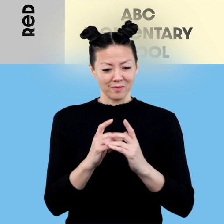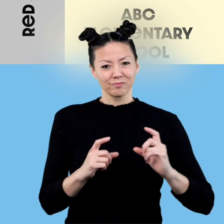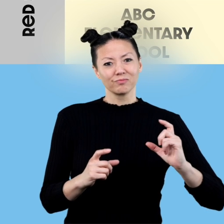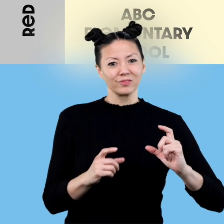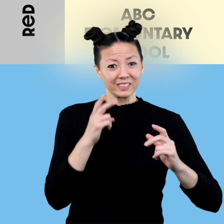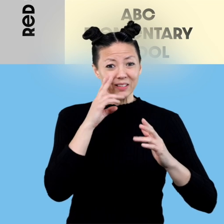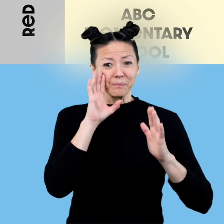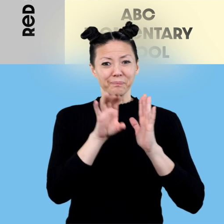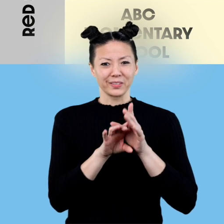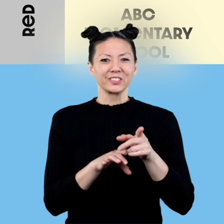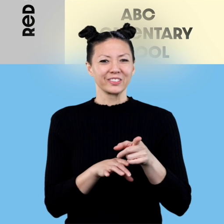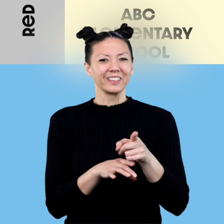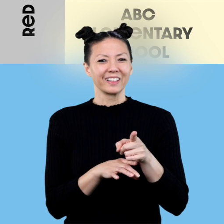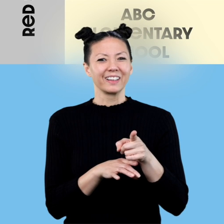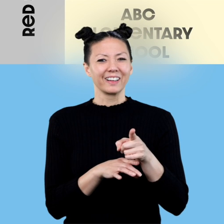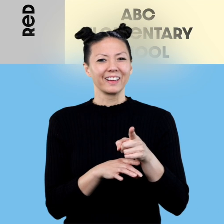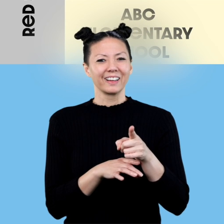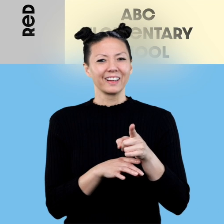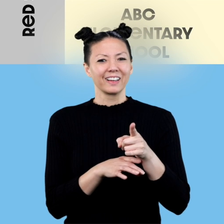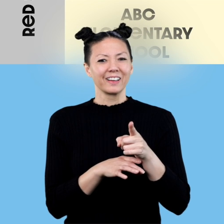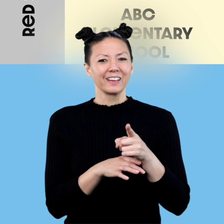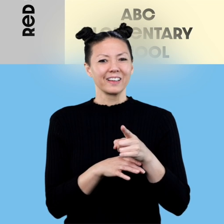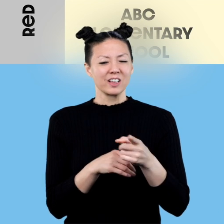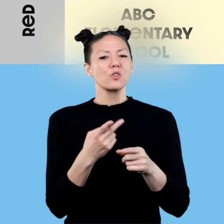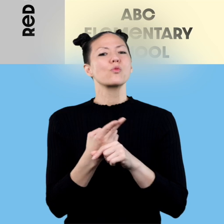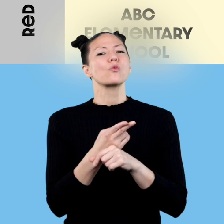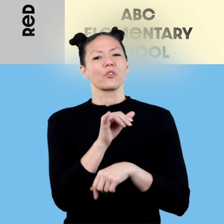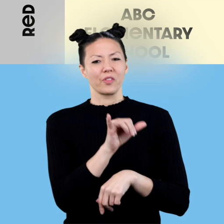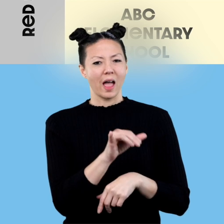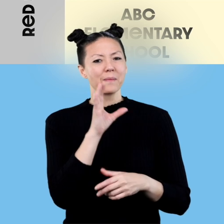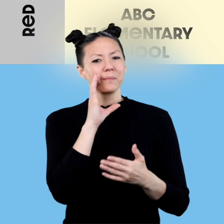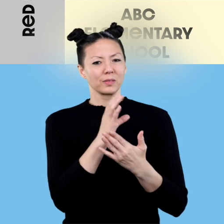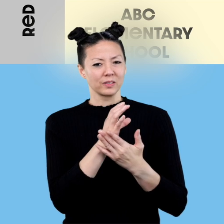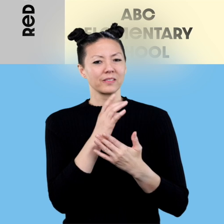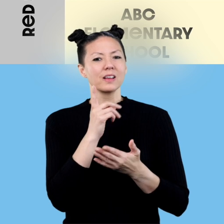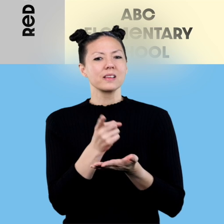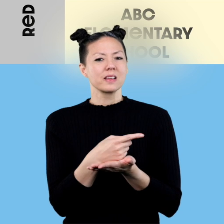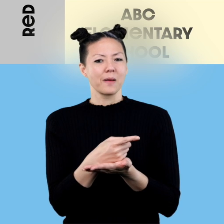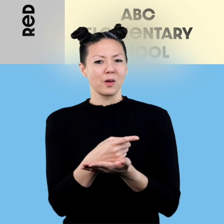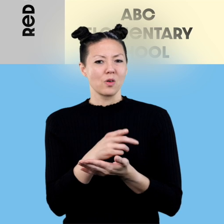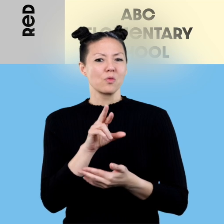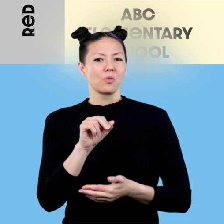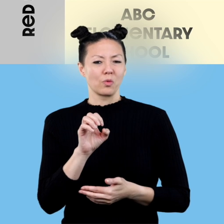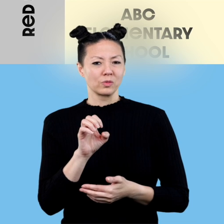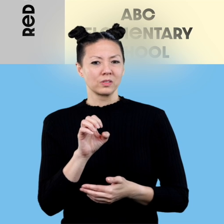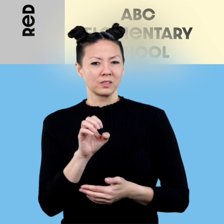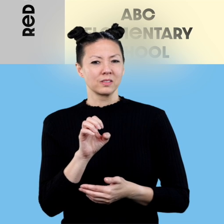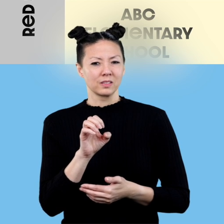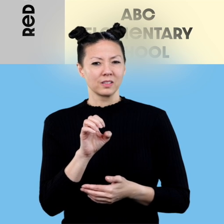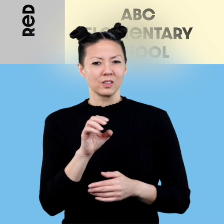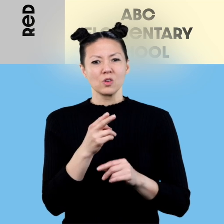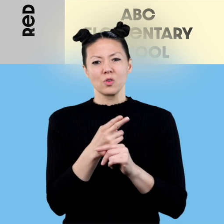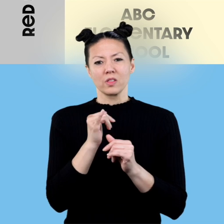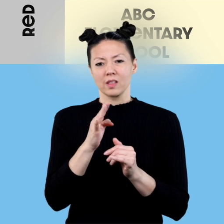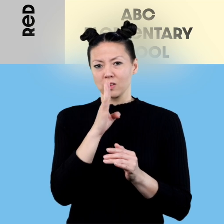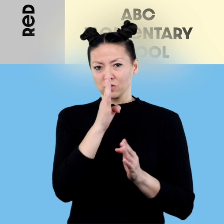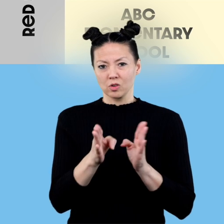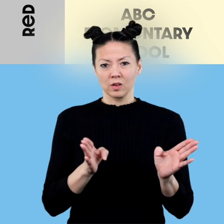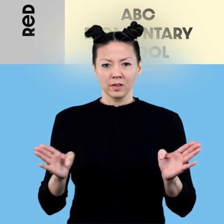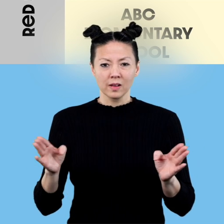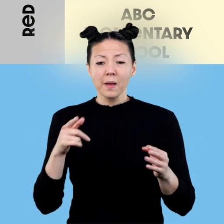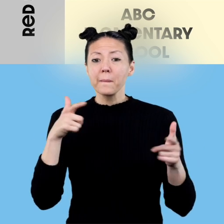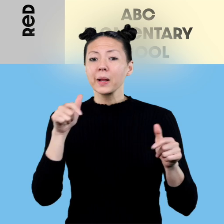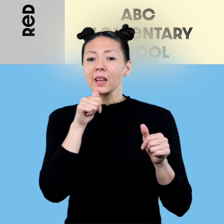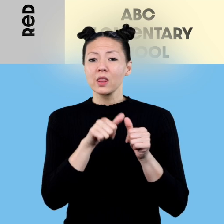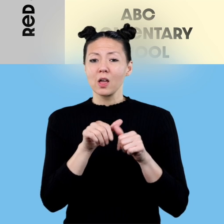rose points to each direction. Using the compass rose, let's add the cardinal directions in big letters to